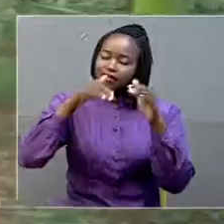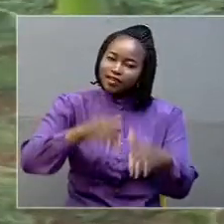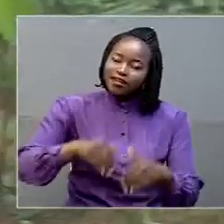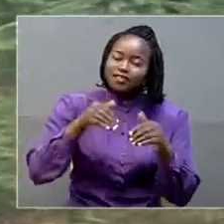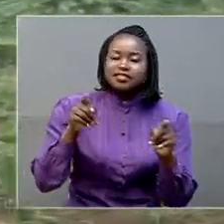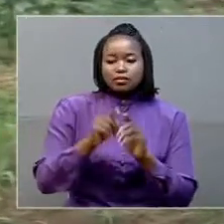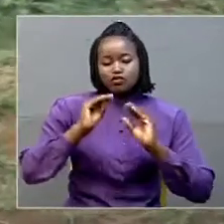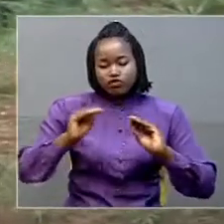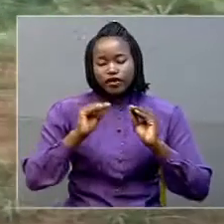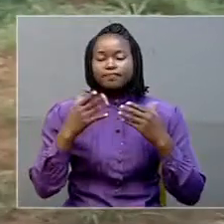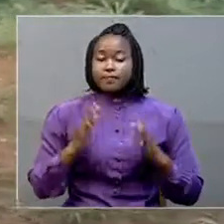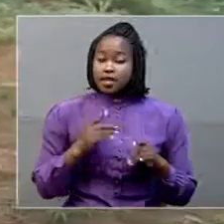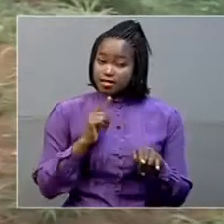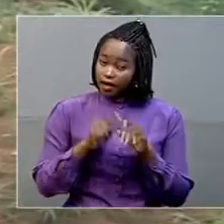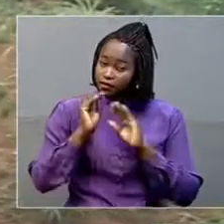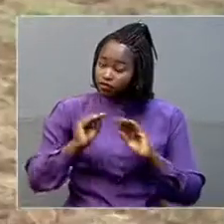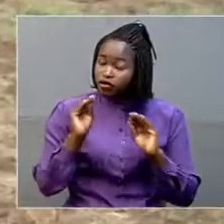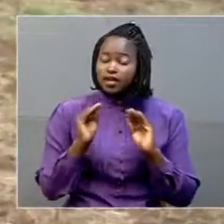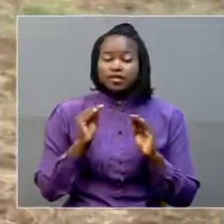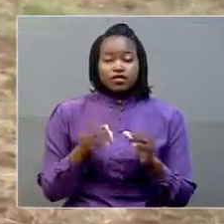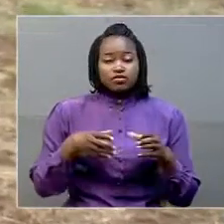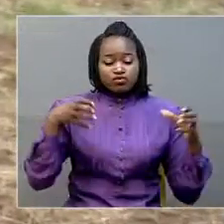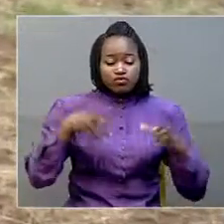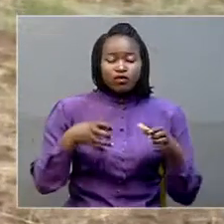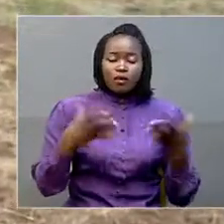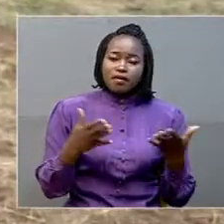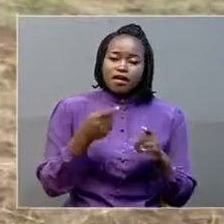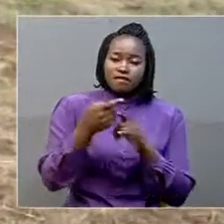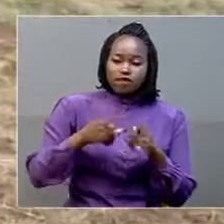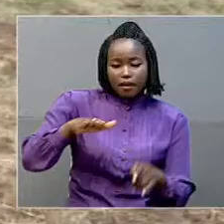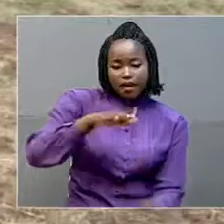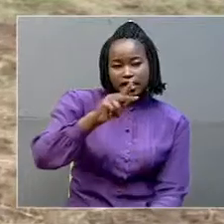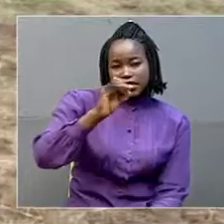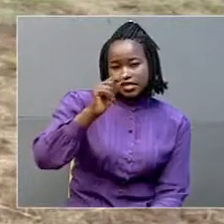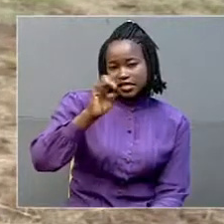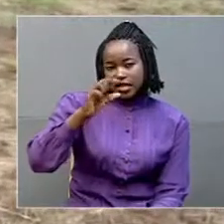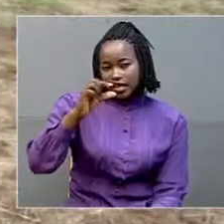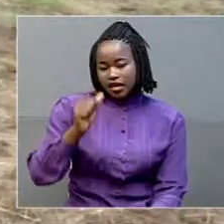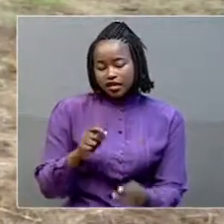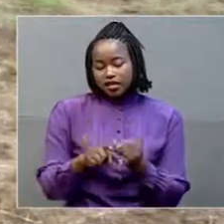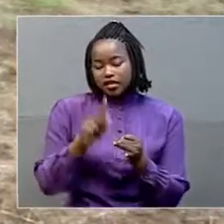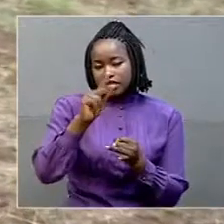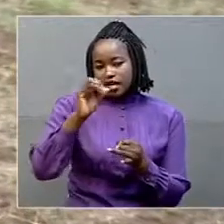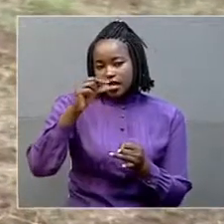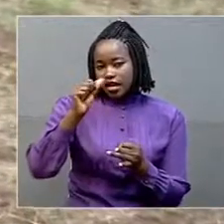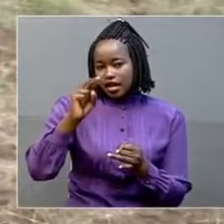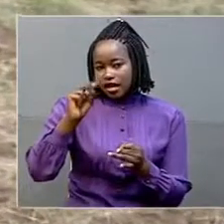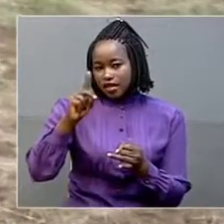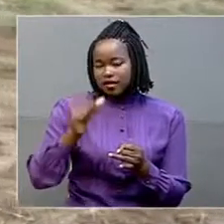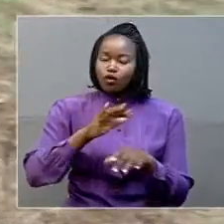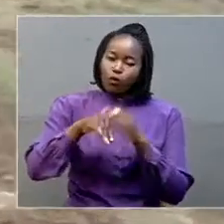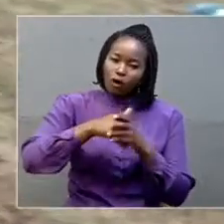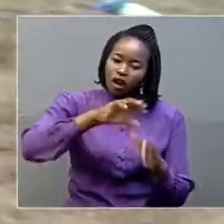During the training, group farmer leaders from sub-counties of Kitega, Kiganda, all in Muvende district,